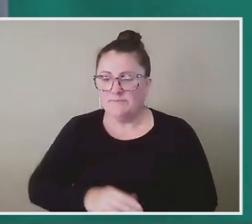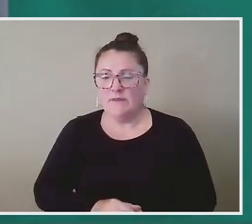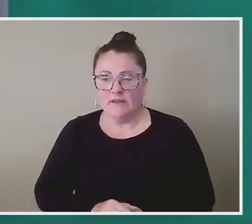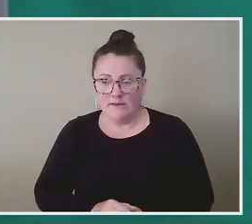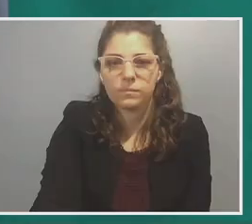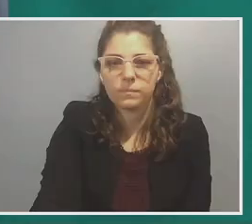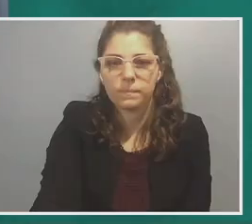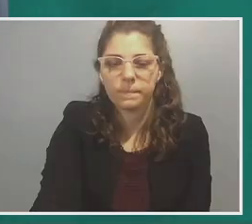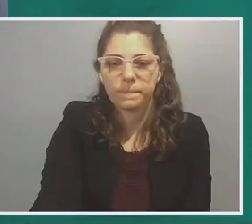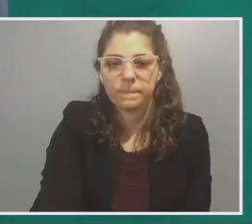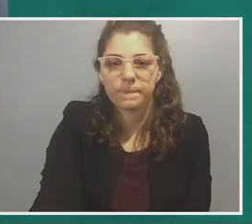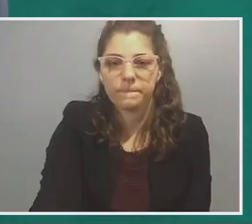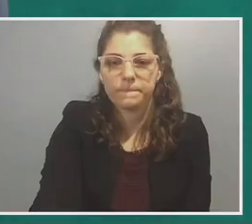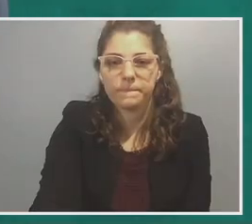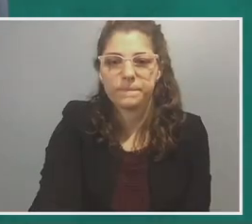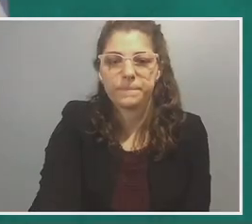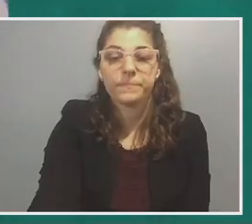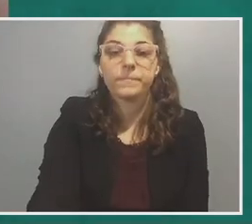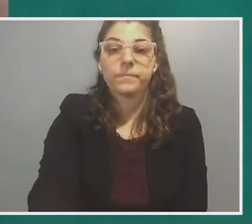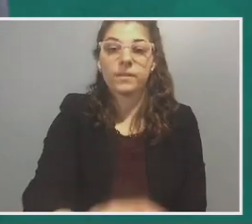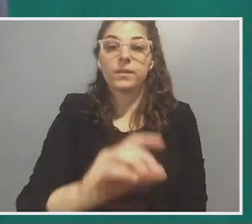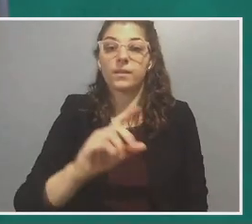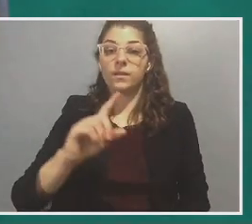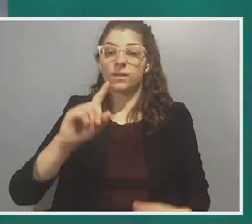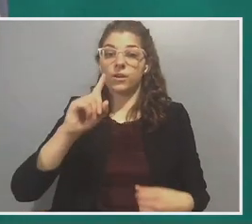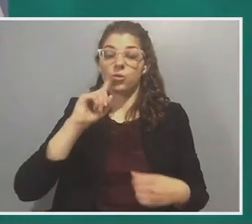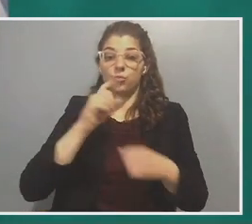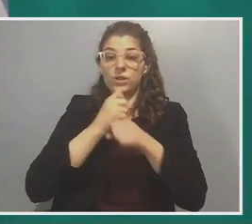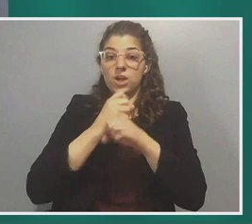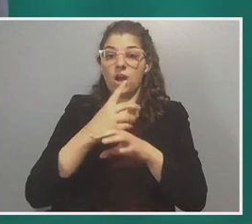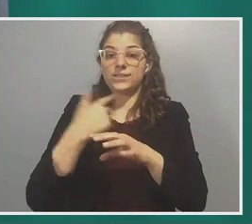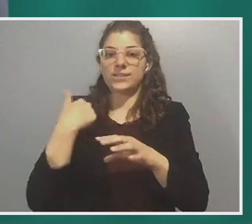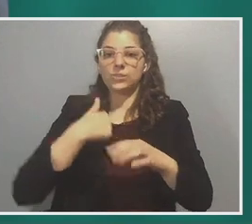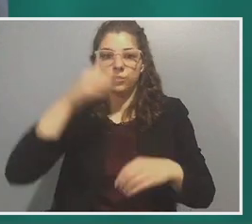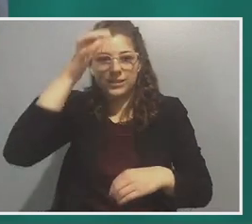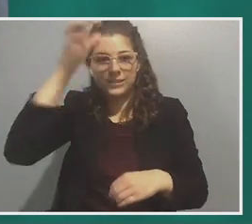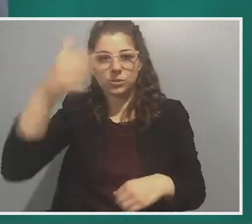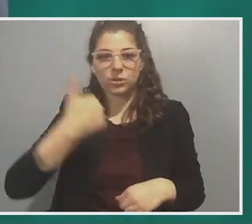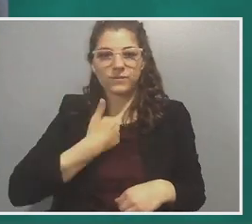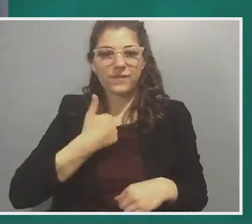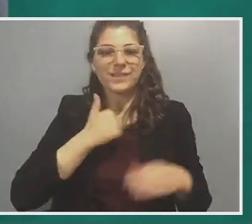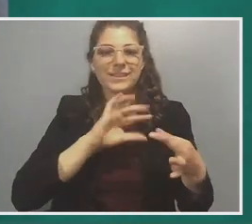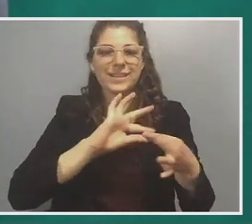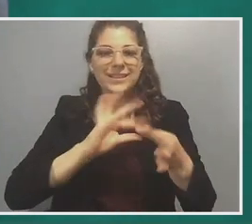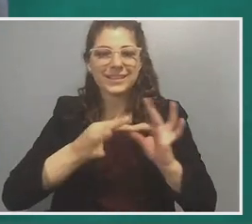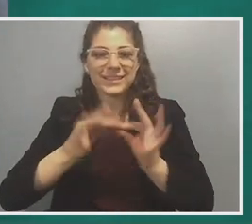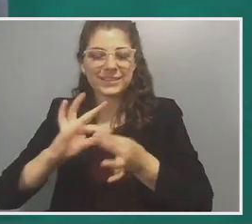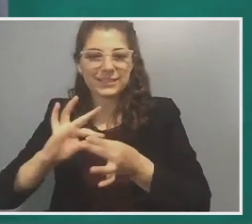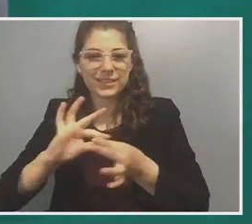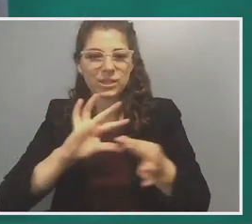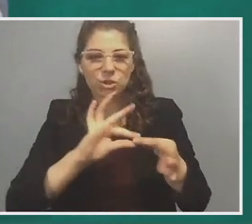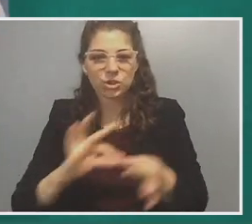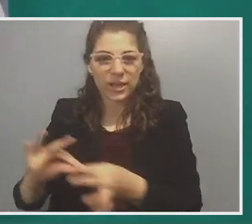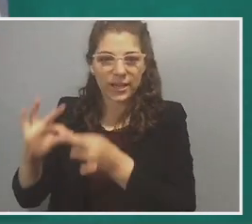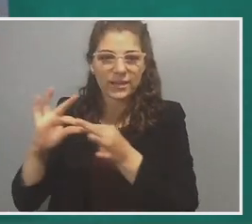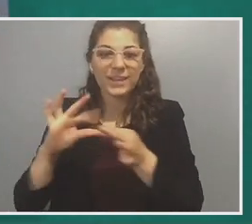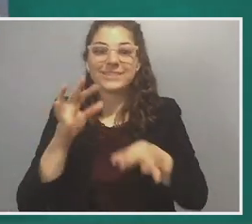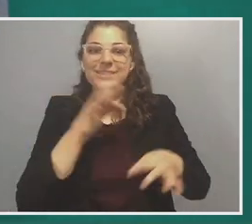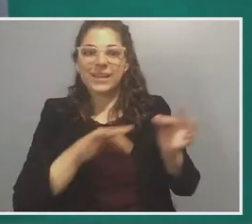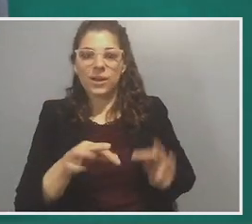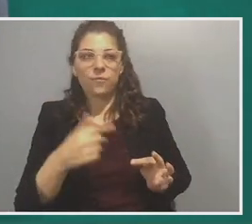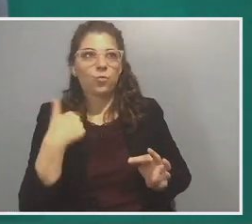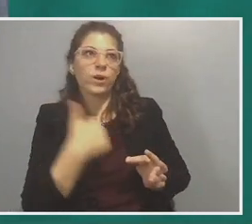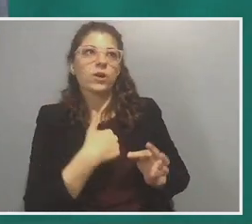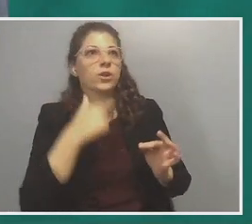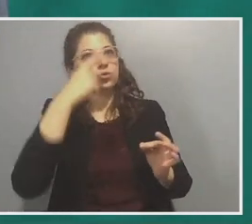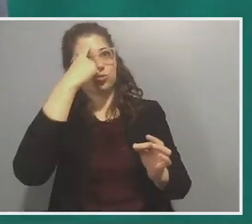causes us to conceptualize ourselves as links in a chain rather than just the, oh, we're the wildest dream. No, we are